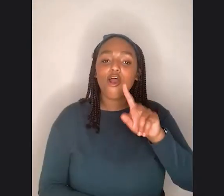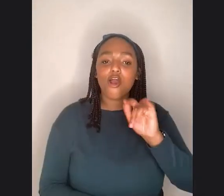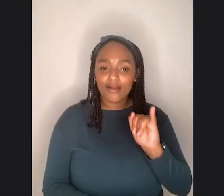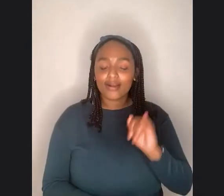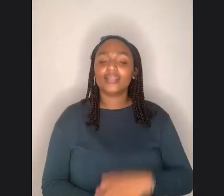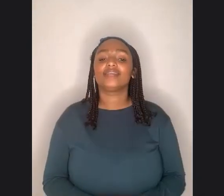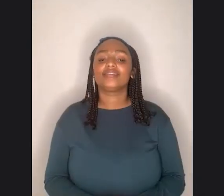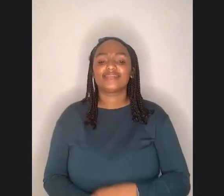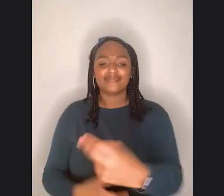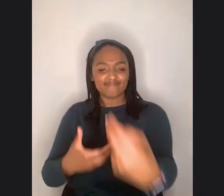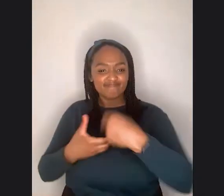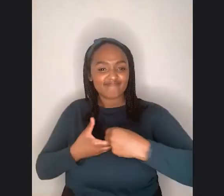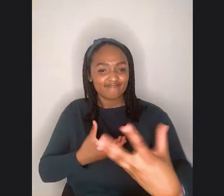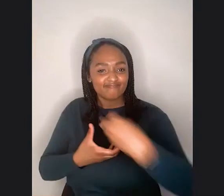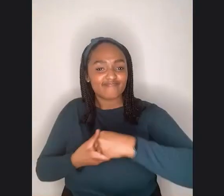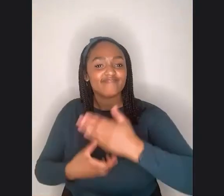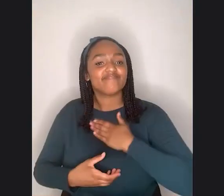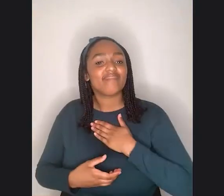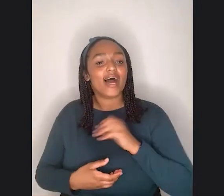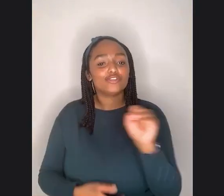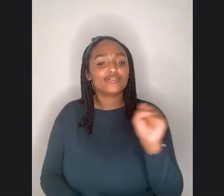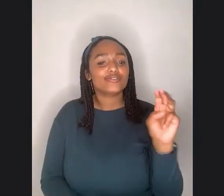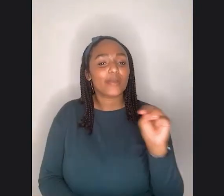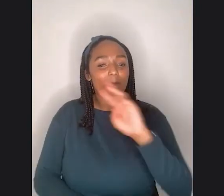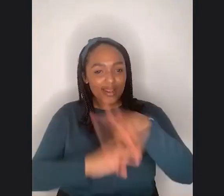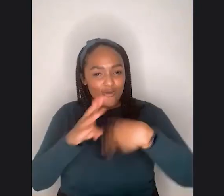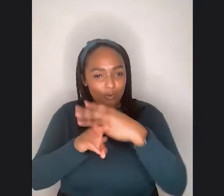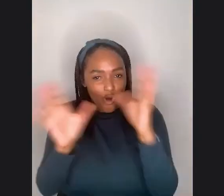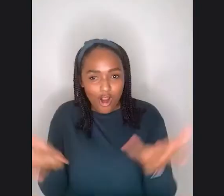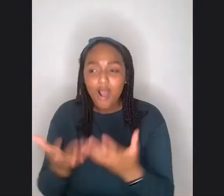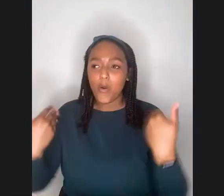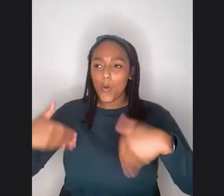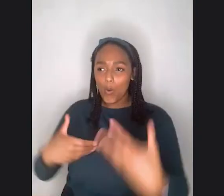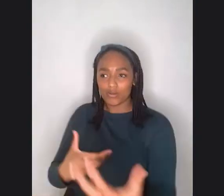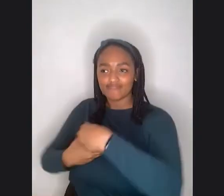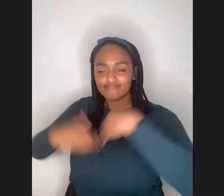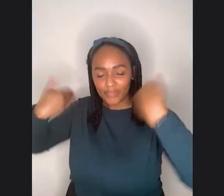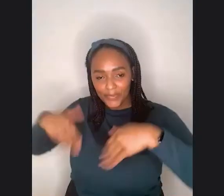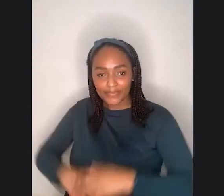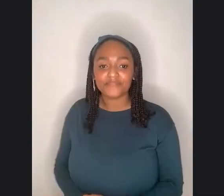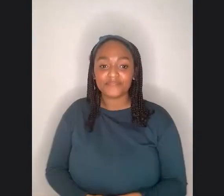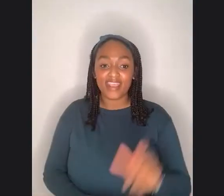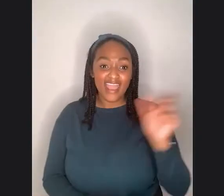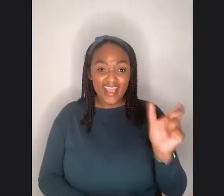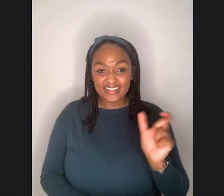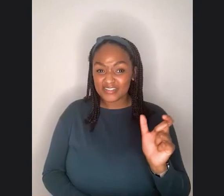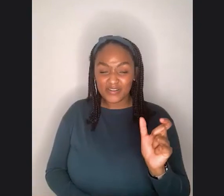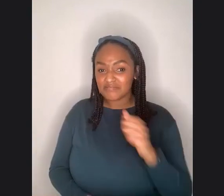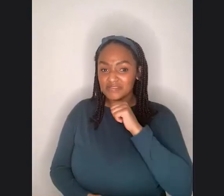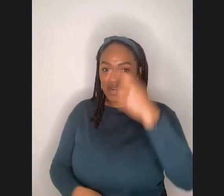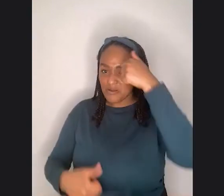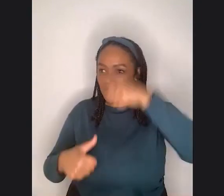of my, um, social media world. I don't even like, I don't even remember Instagram without you. I don't,